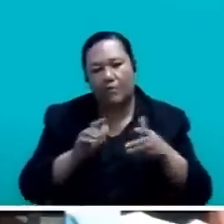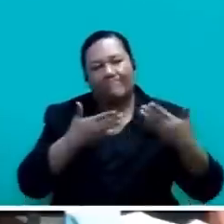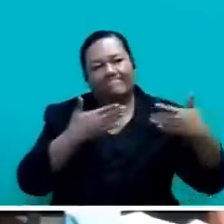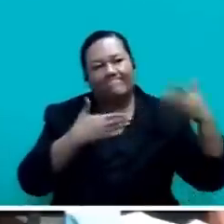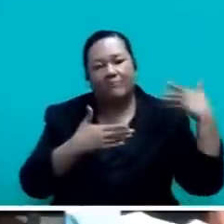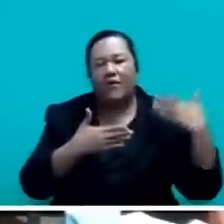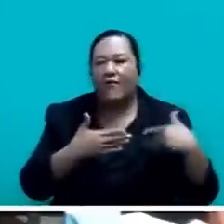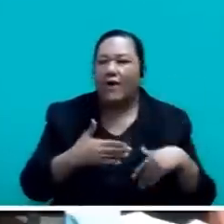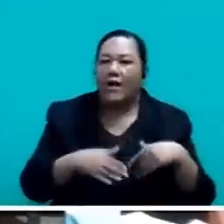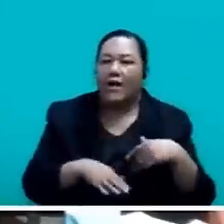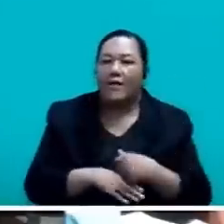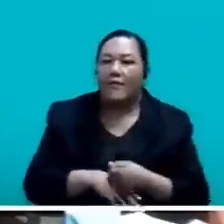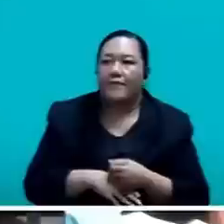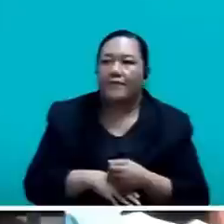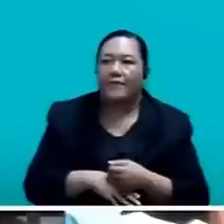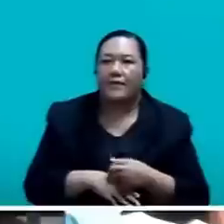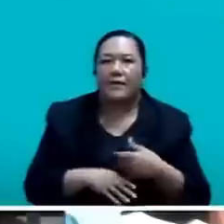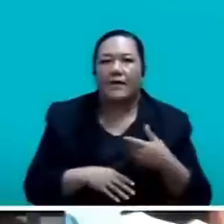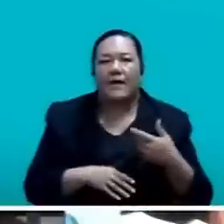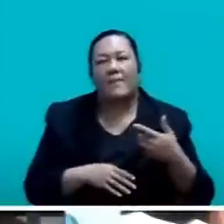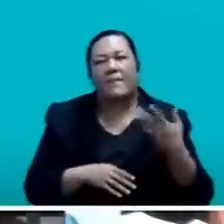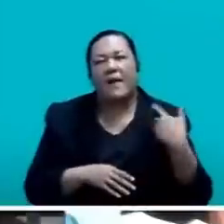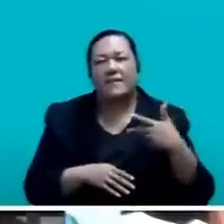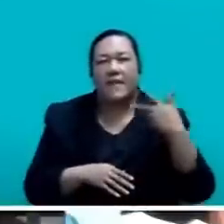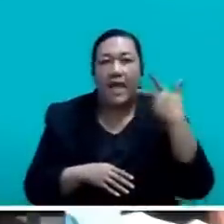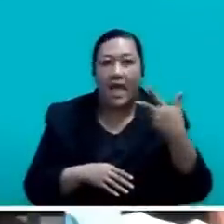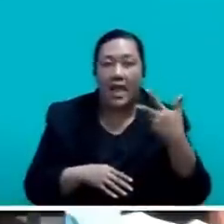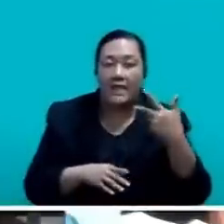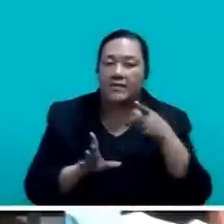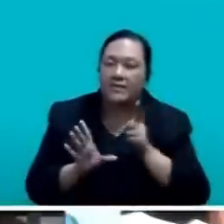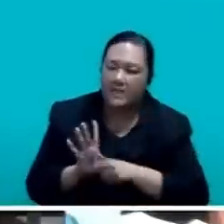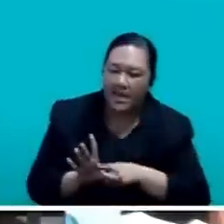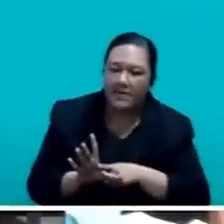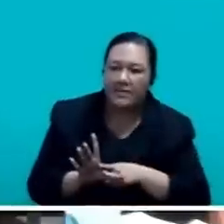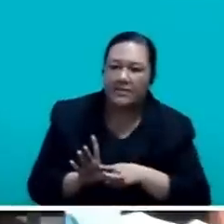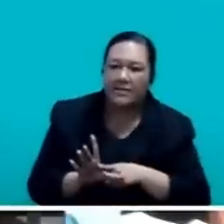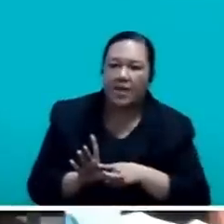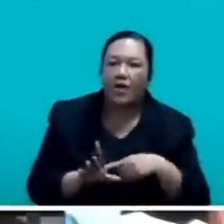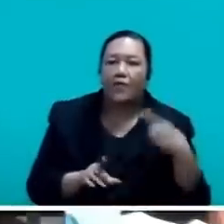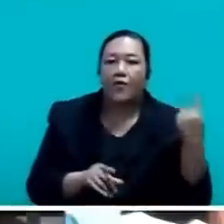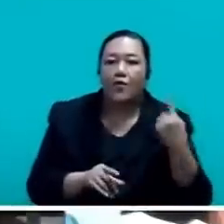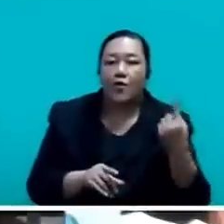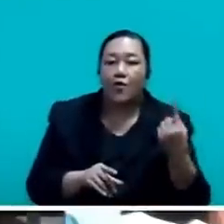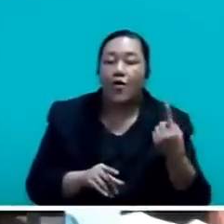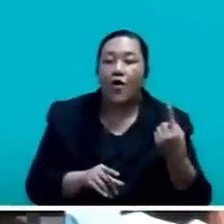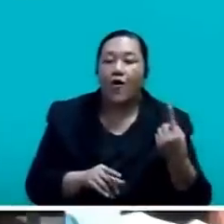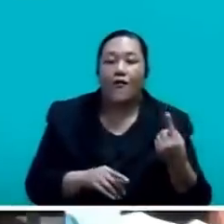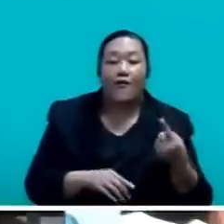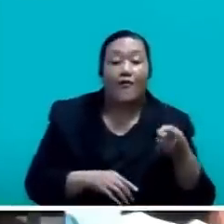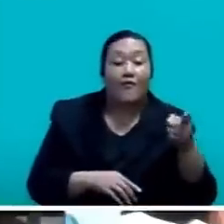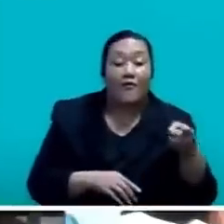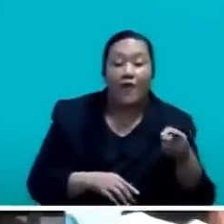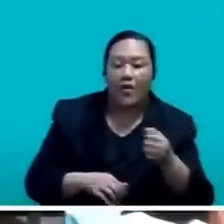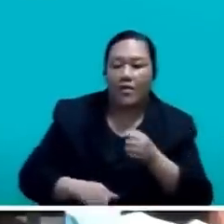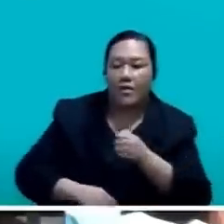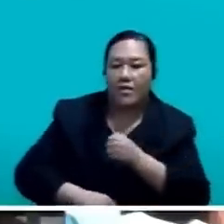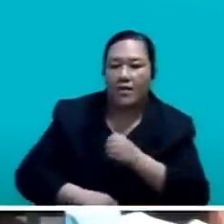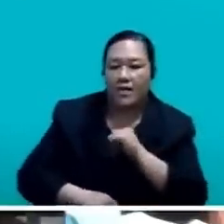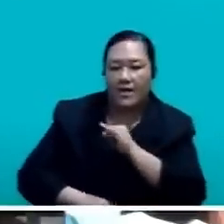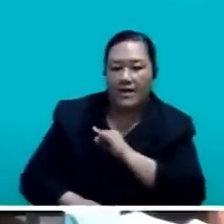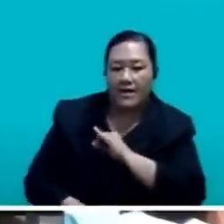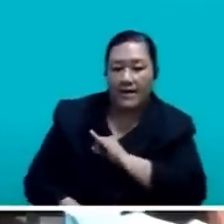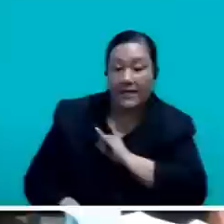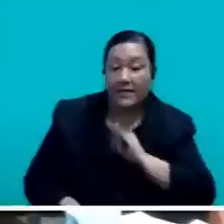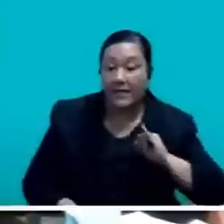and eight years before that in its interim military government form. We are also